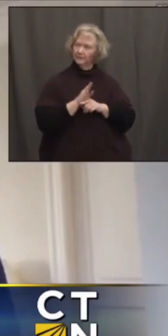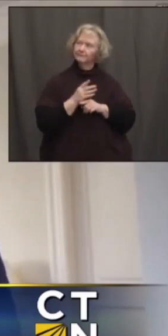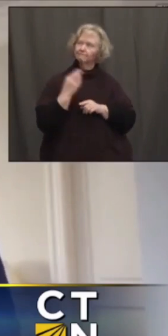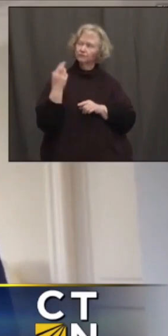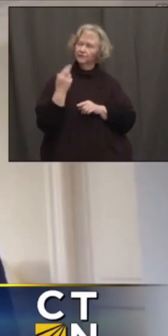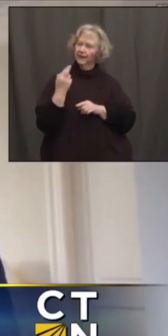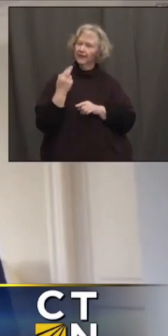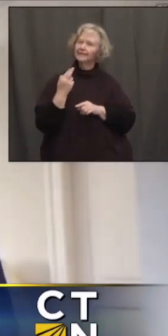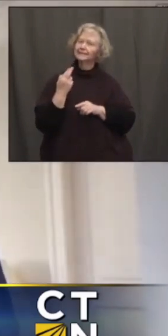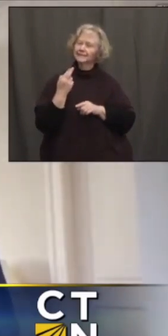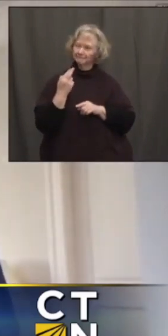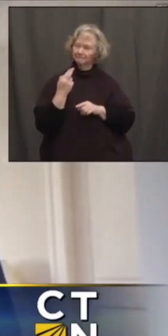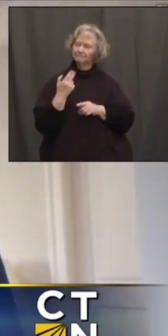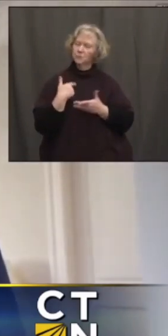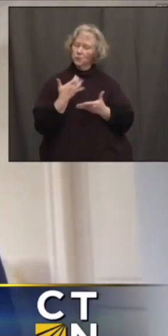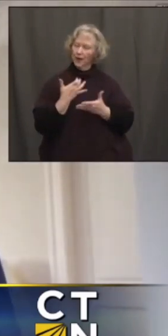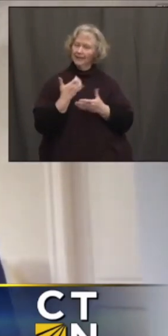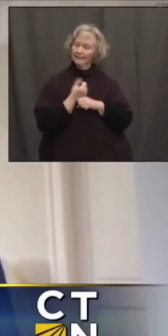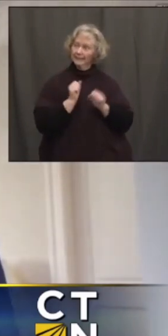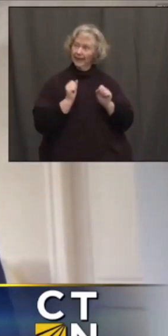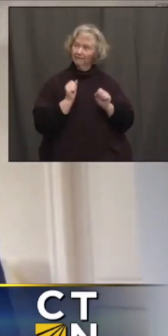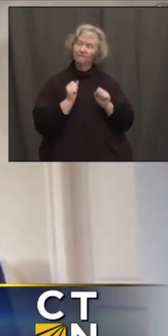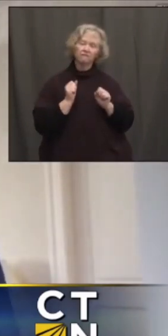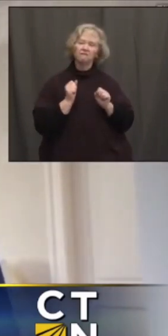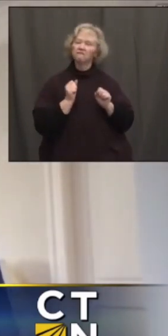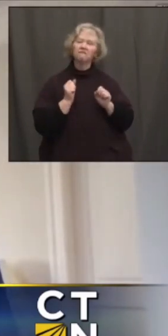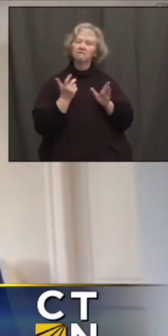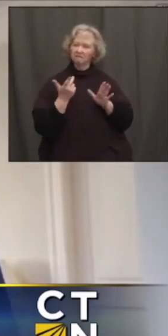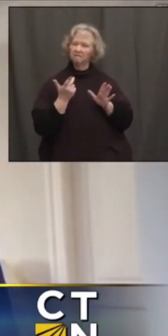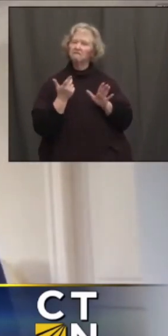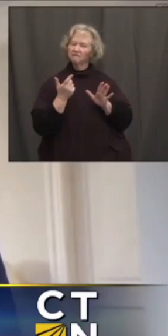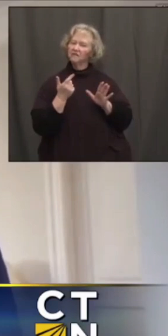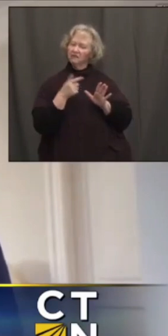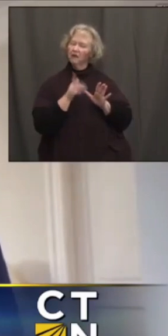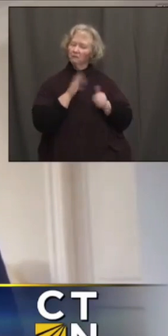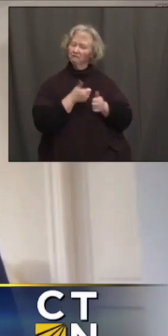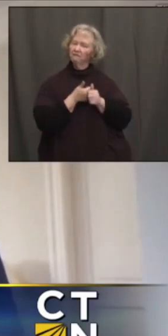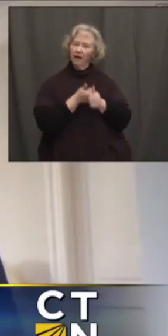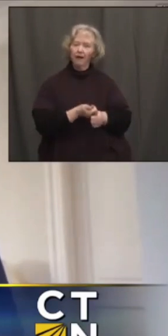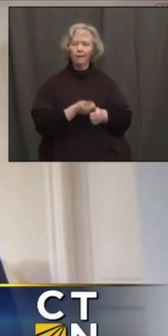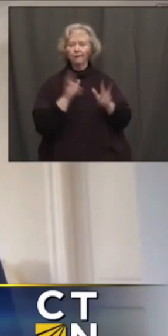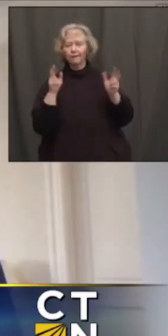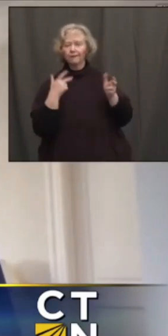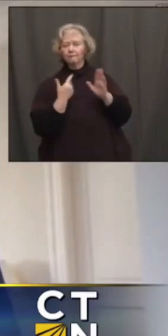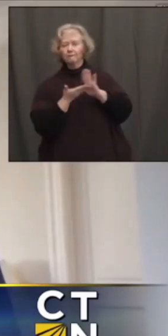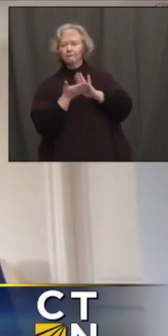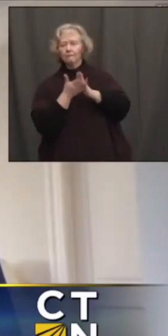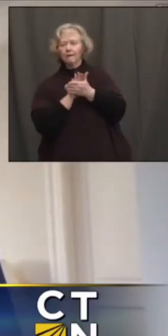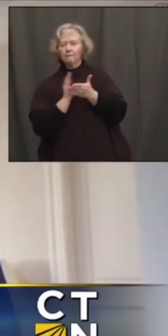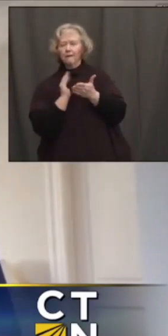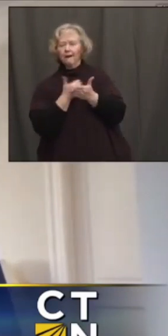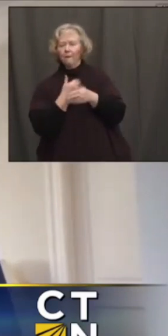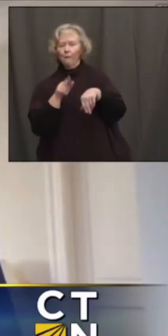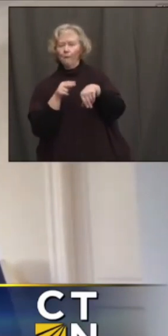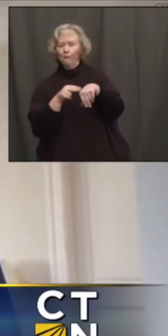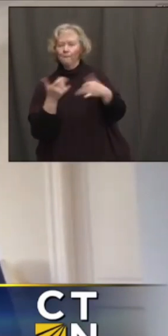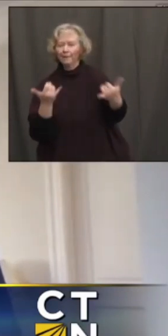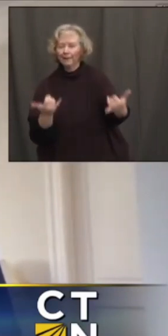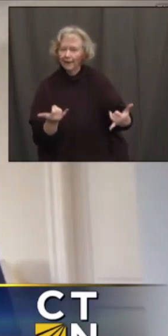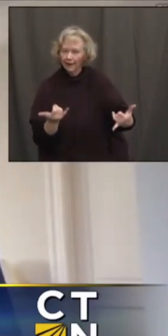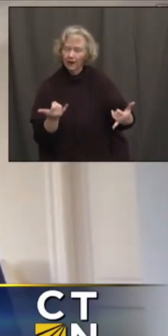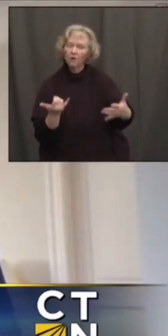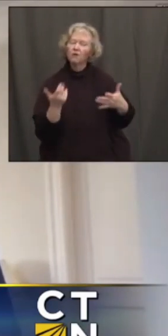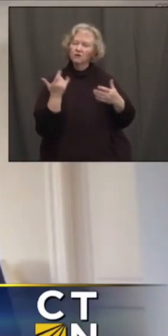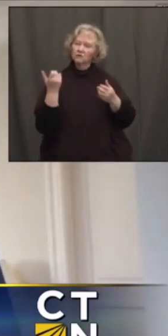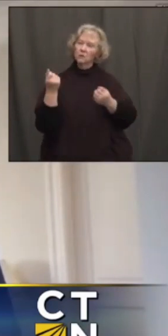know how to keep folks safe at this point in time. They understand the protocols. It is the new normal, if you will. So I think there's been a lot of